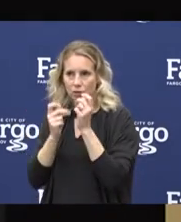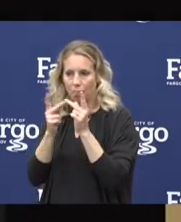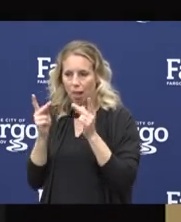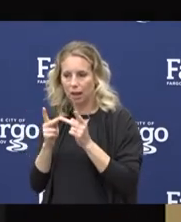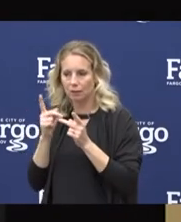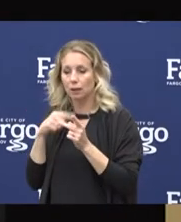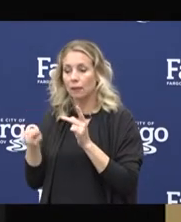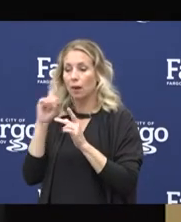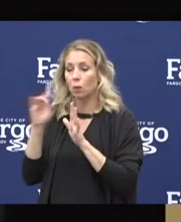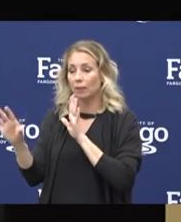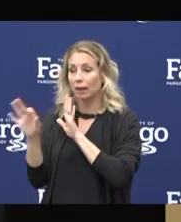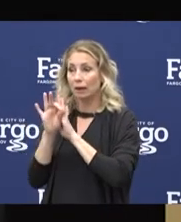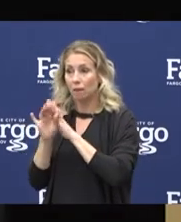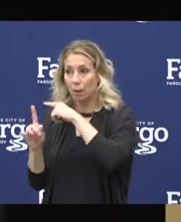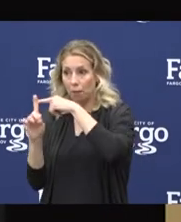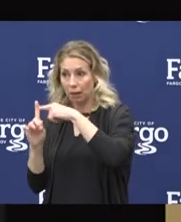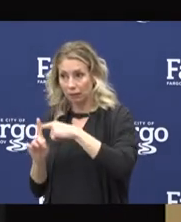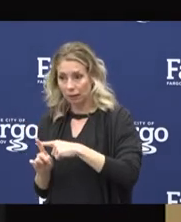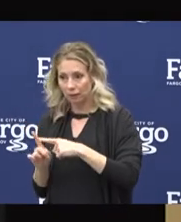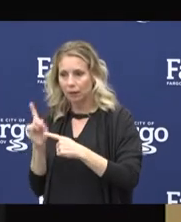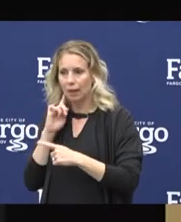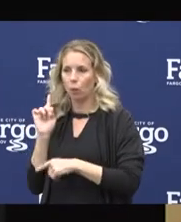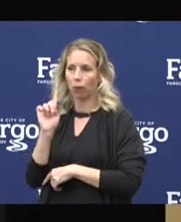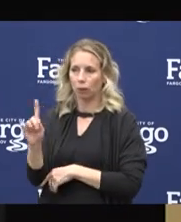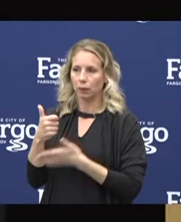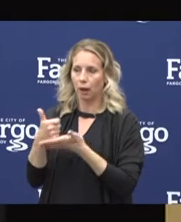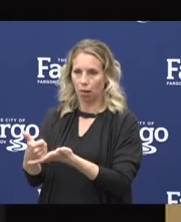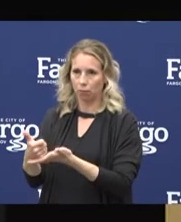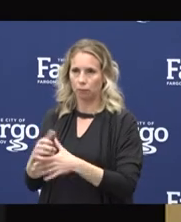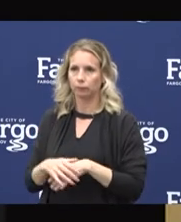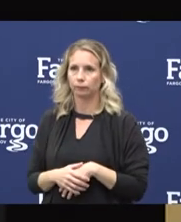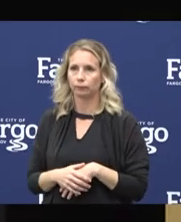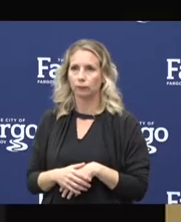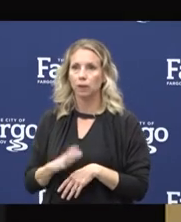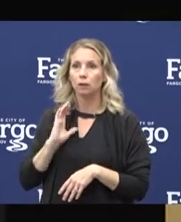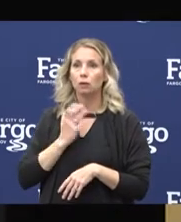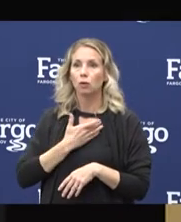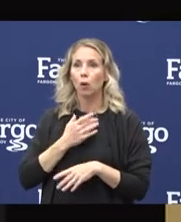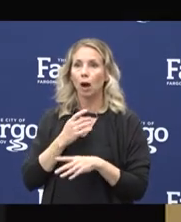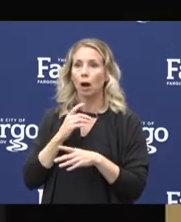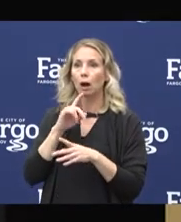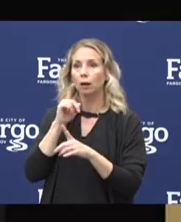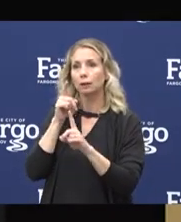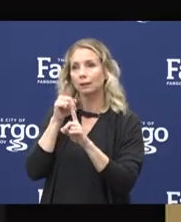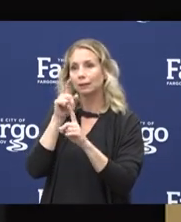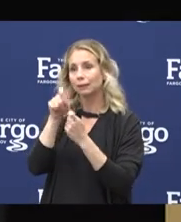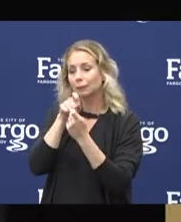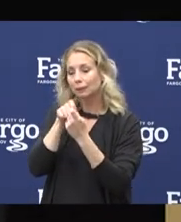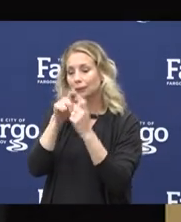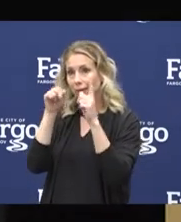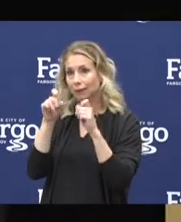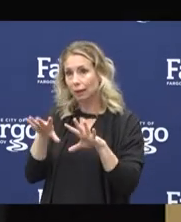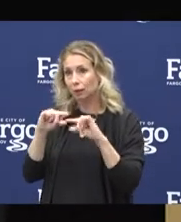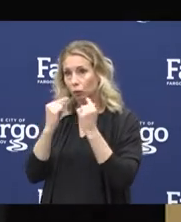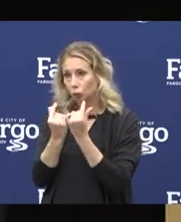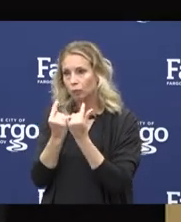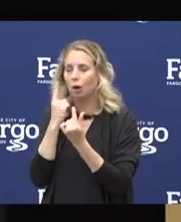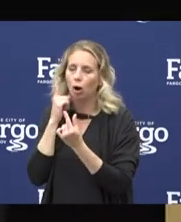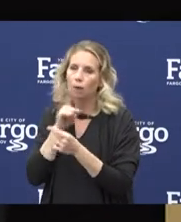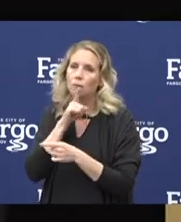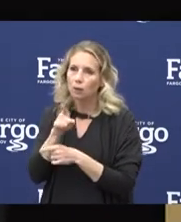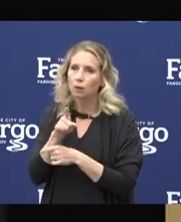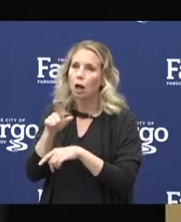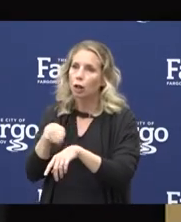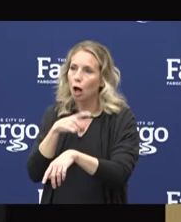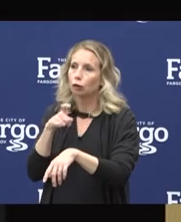are identified positive cases. So our targeted testing priority groups are including the long-term care in